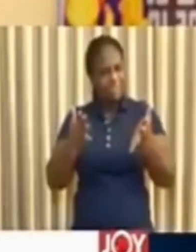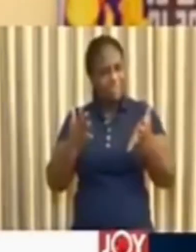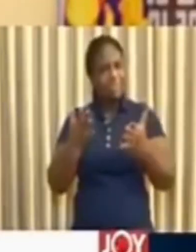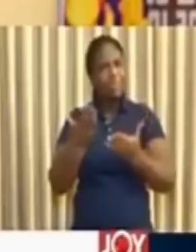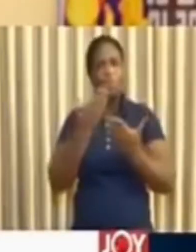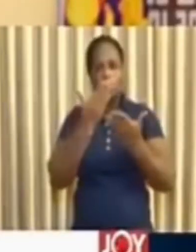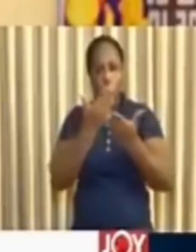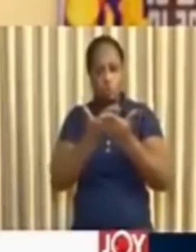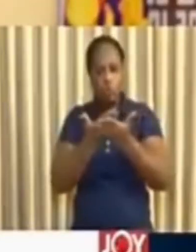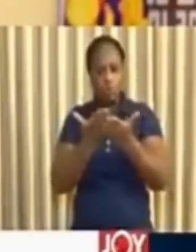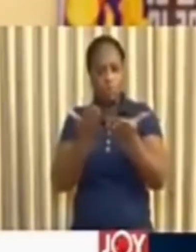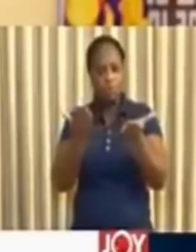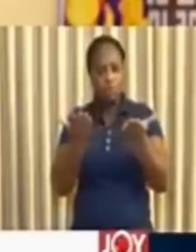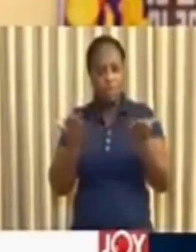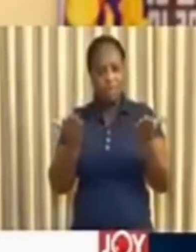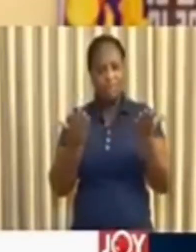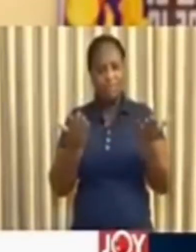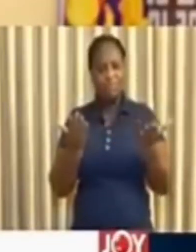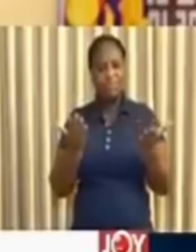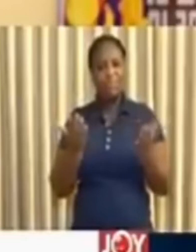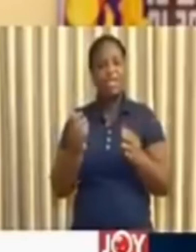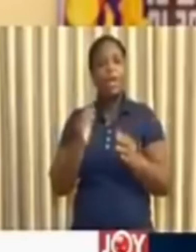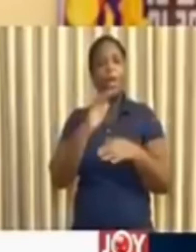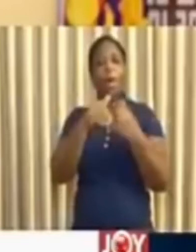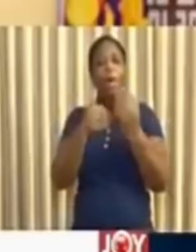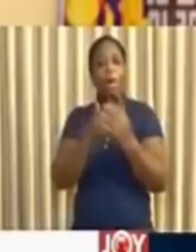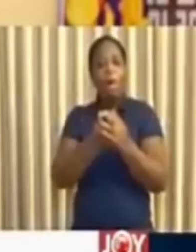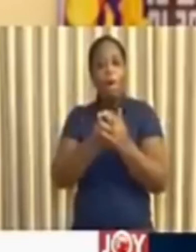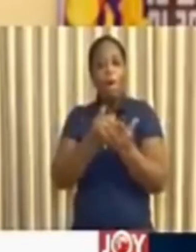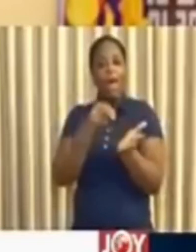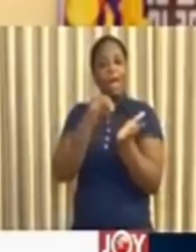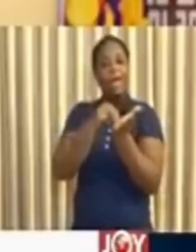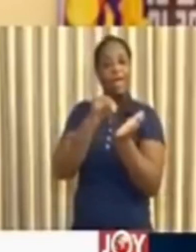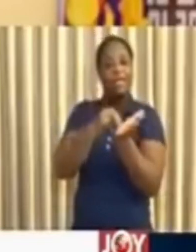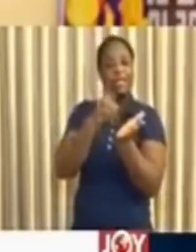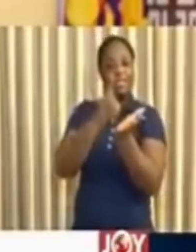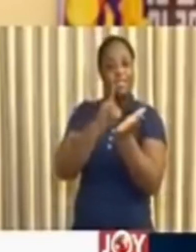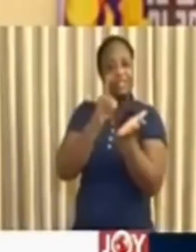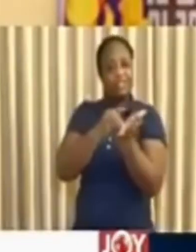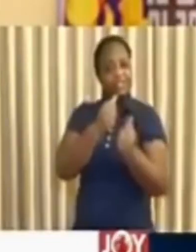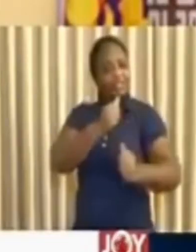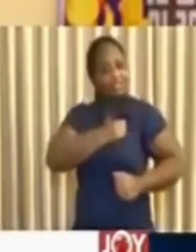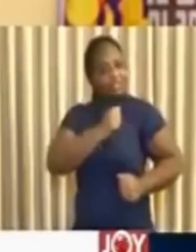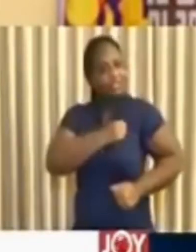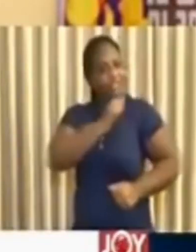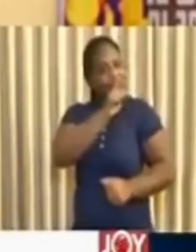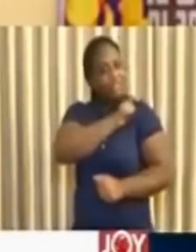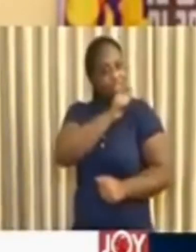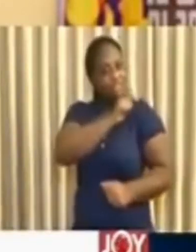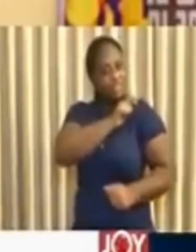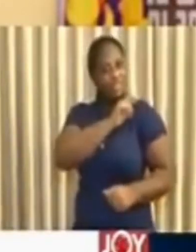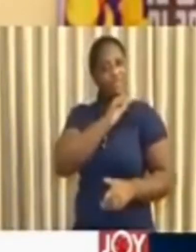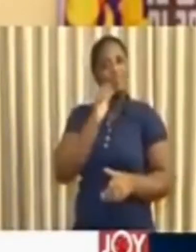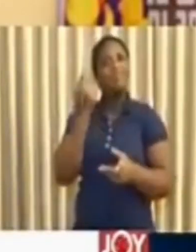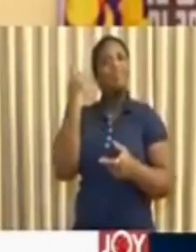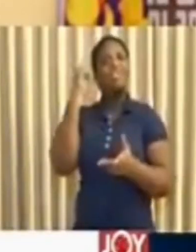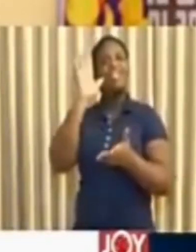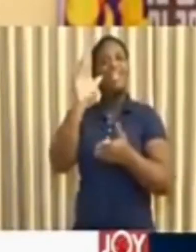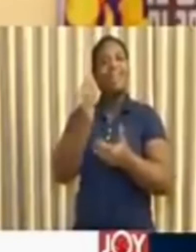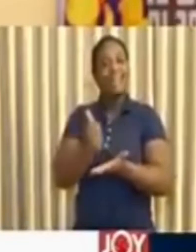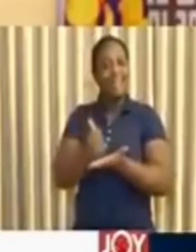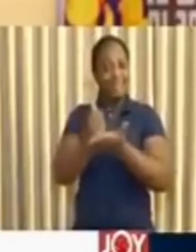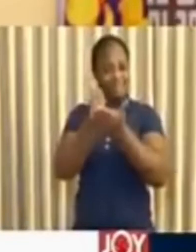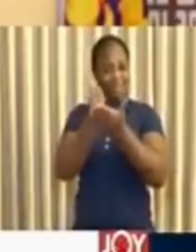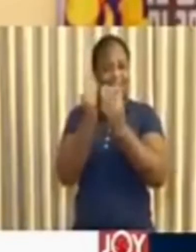message to our amazing health workers and to the members of our security agencies for their patriotic efforts.